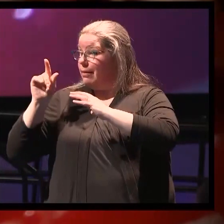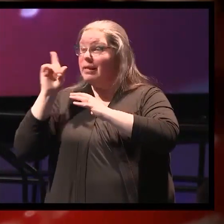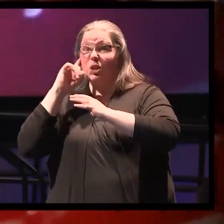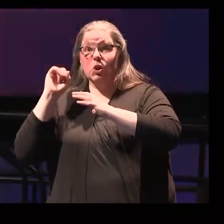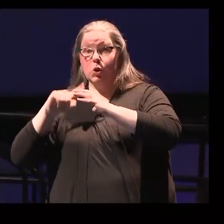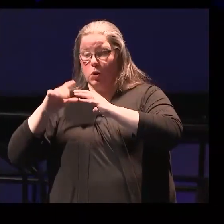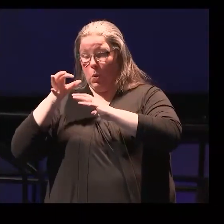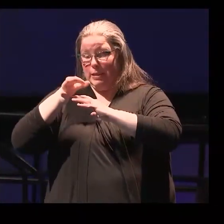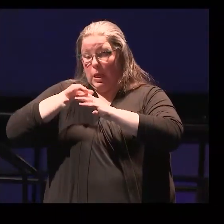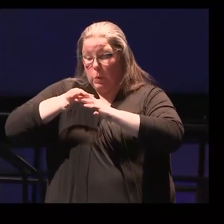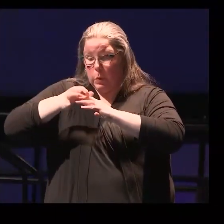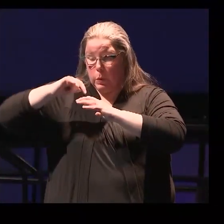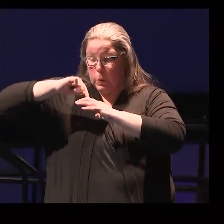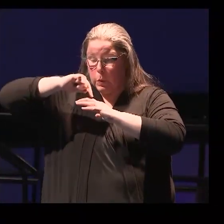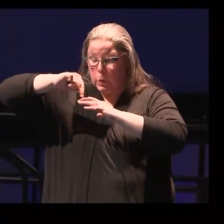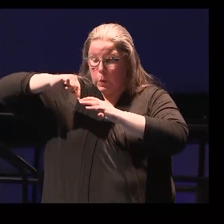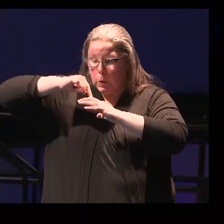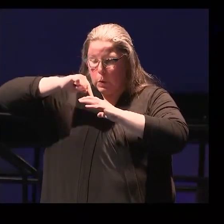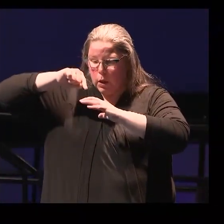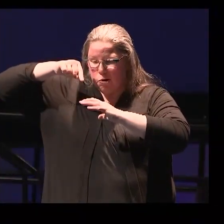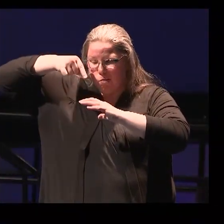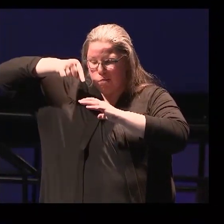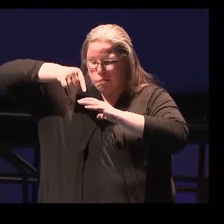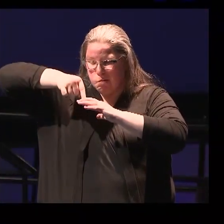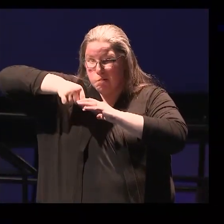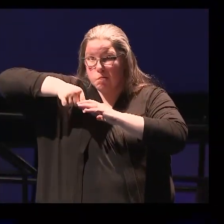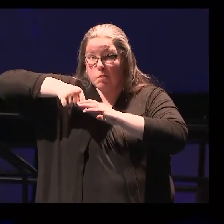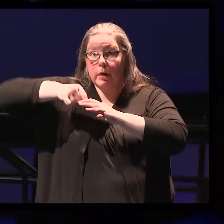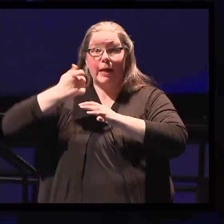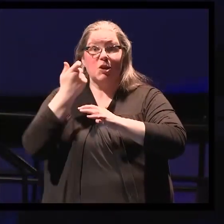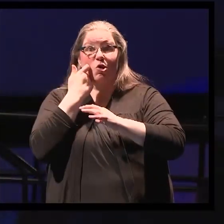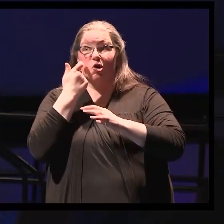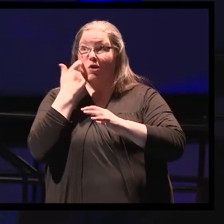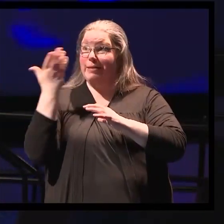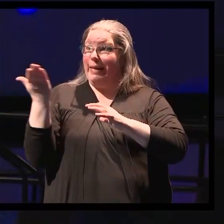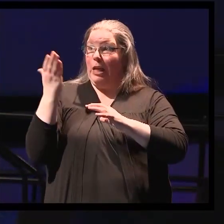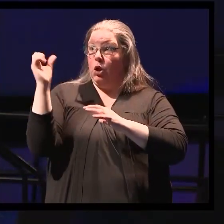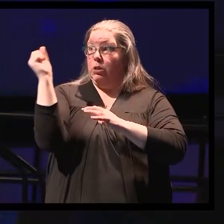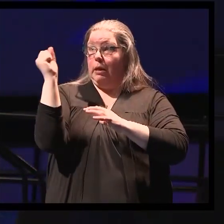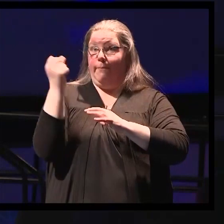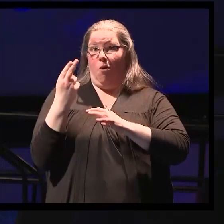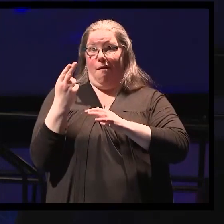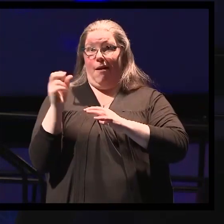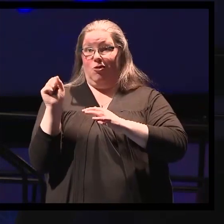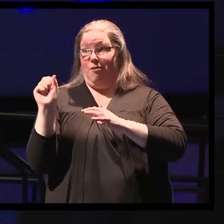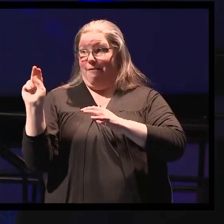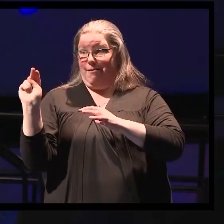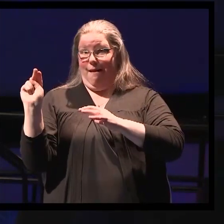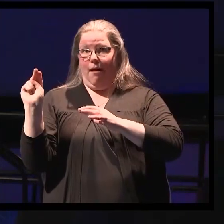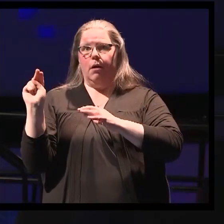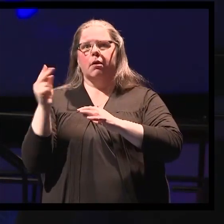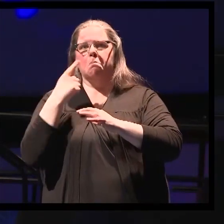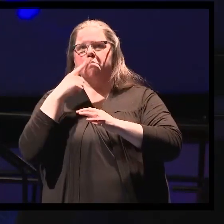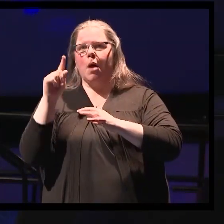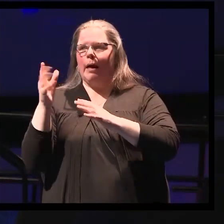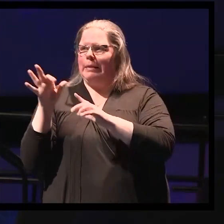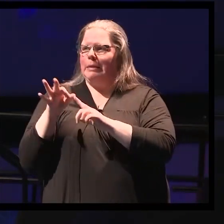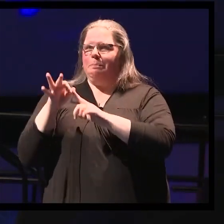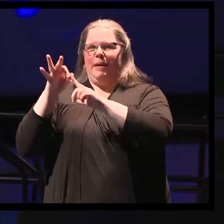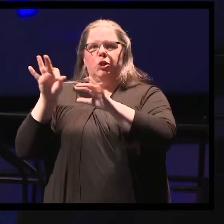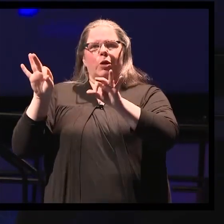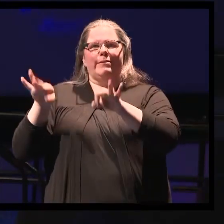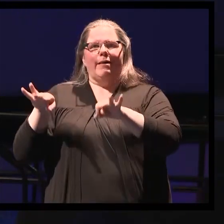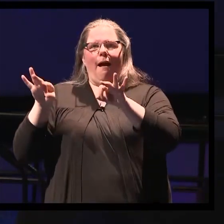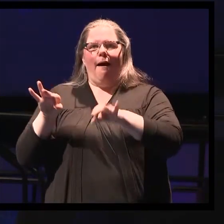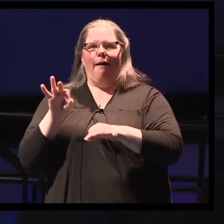Recently at HSN and to Canada, we can use a special fluorescent dye called 5ALA, which can help with the removal of the